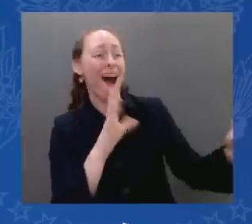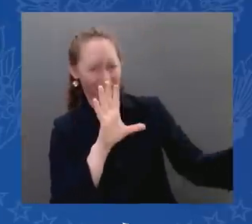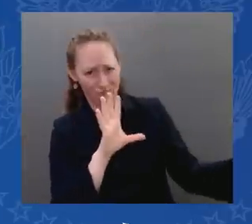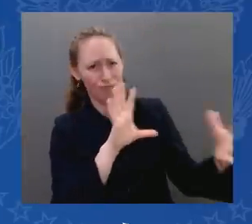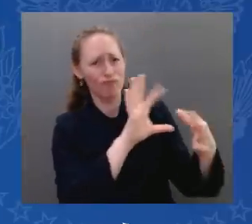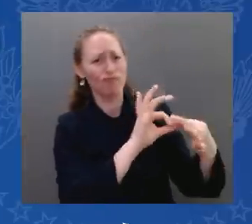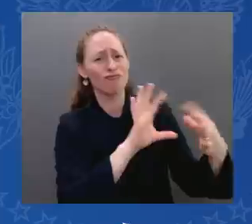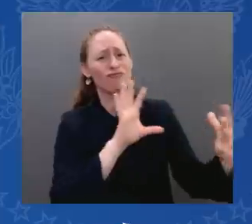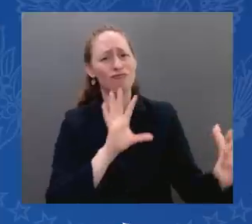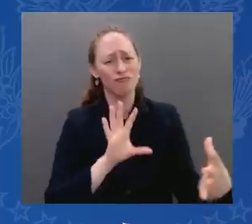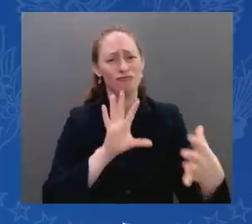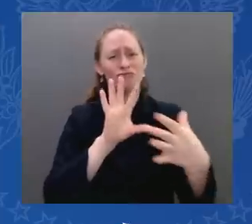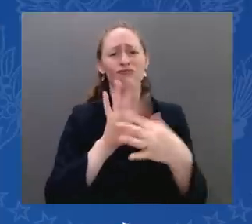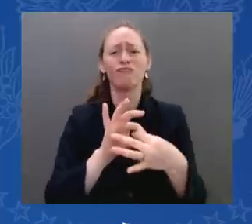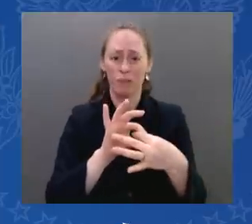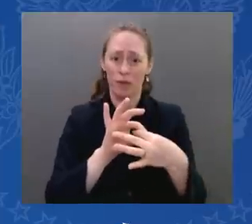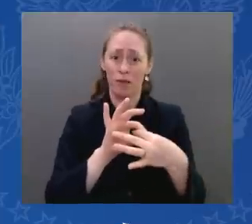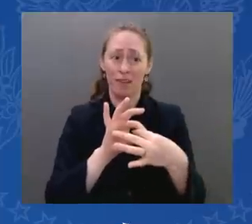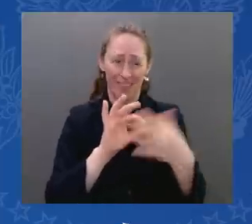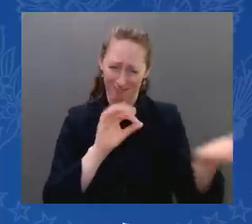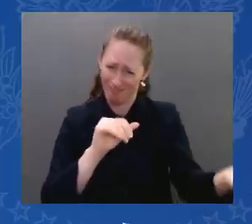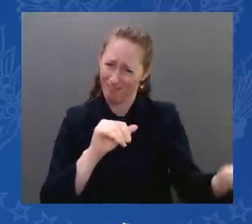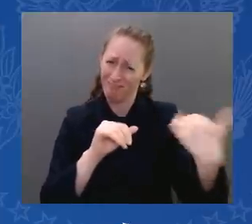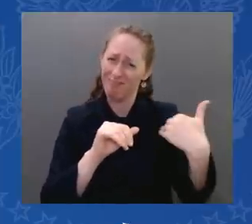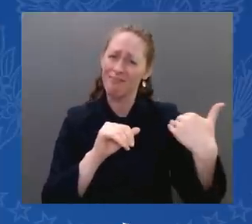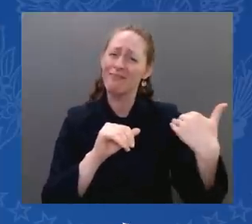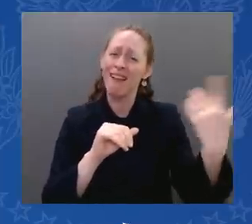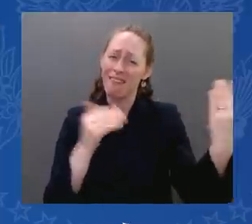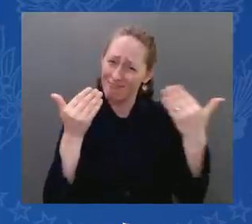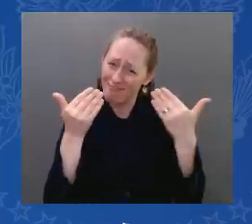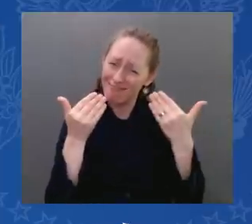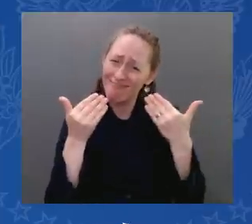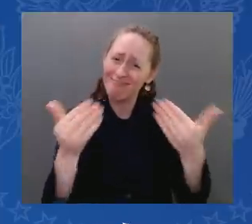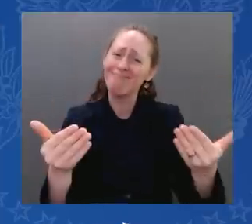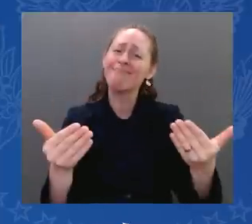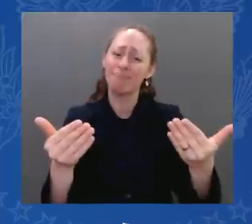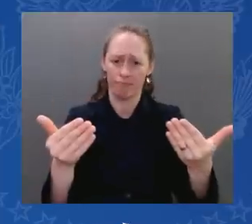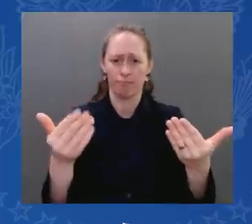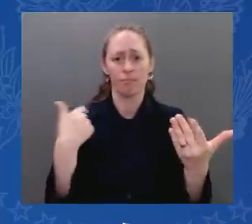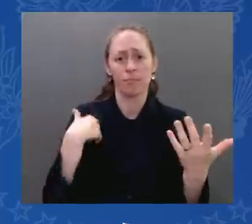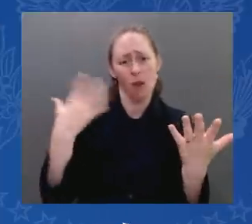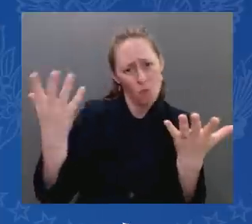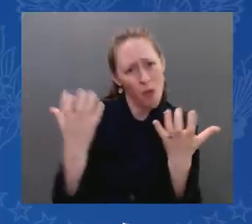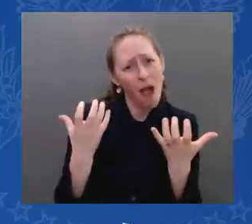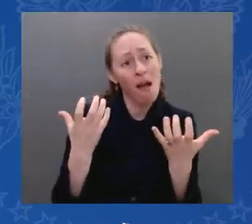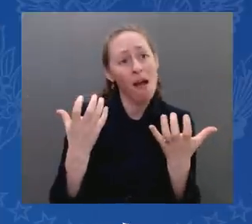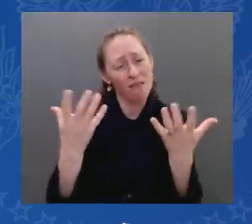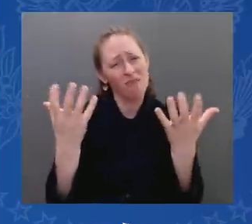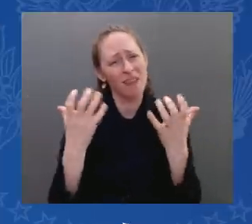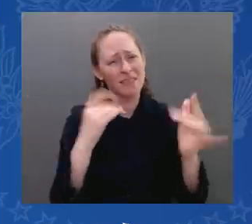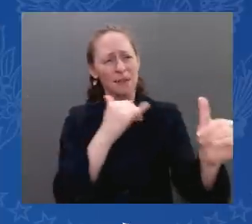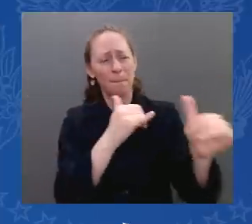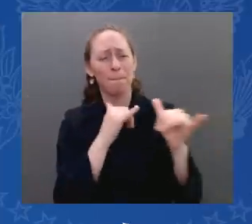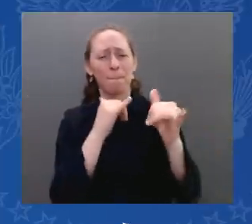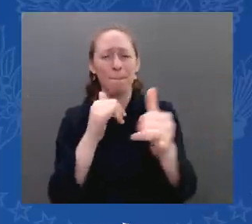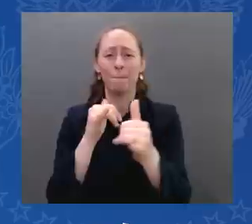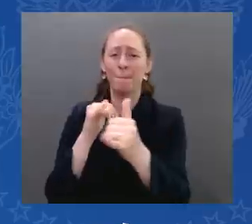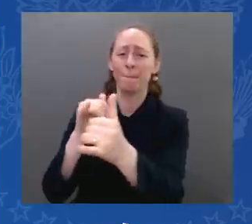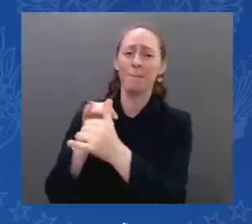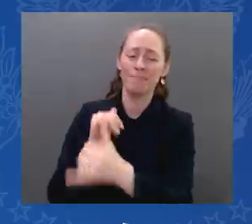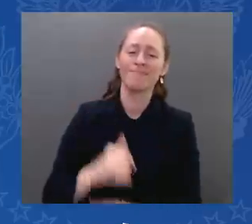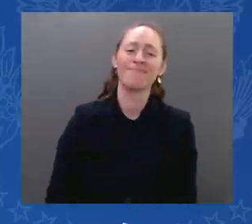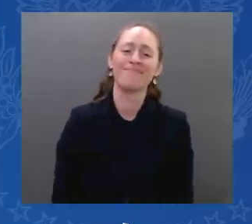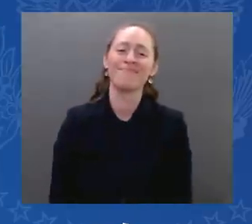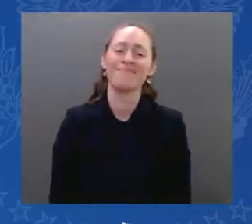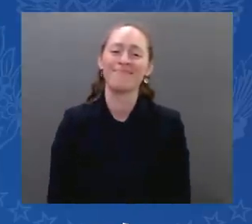welcome. Mr. President, you will meet with the leaders of Saudi Arabia, Qatar, Kuwait, Oman and Iraq.